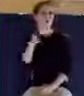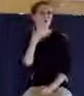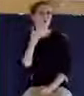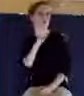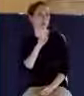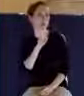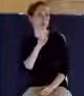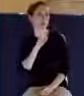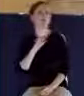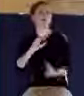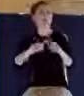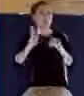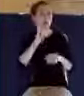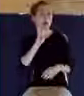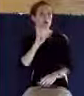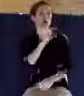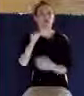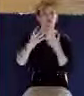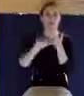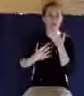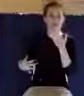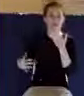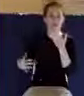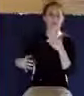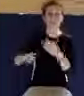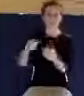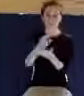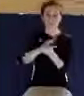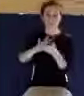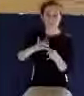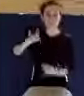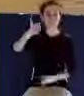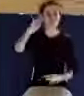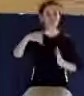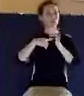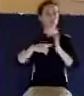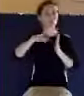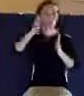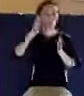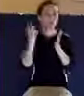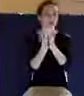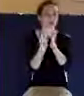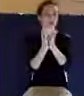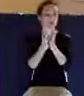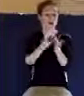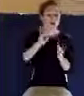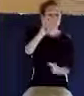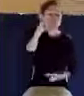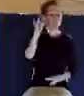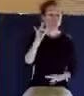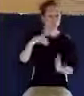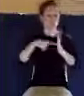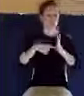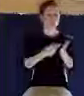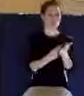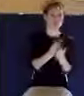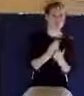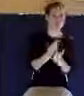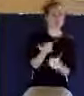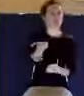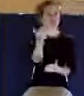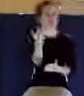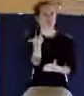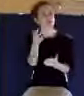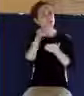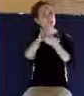blood. And it is the Spirit that bears witness, because the Spirit is truth. For there are three that bear record in heaven, the Father, the Word, and the